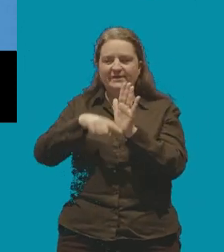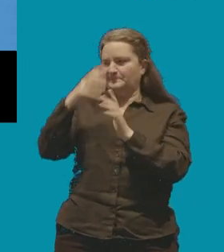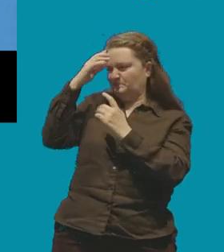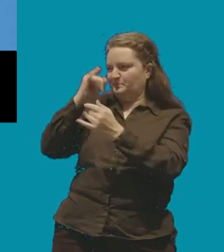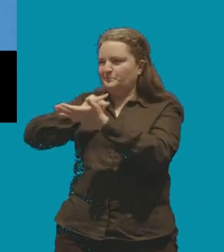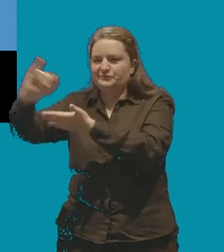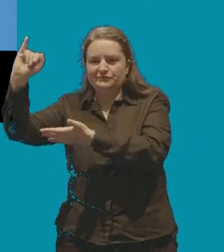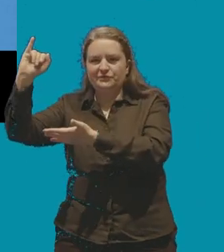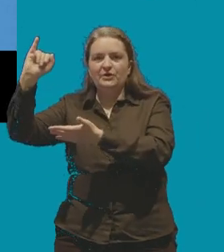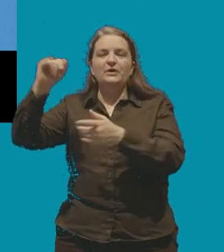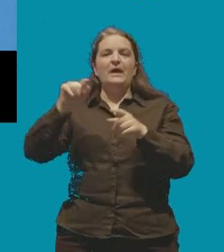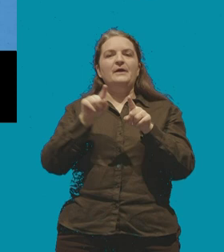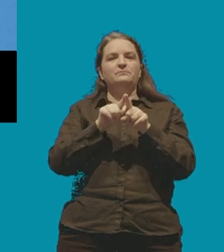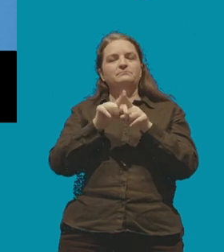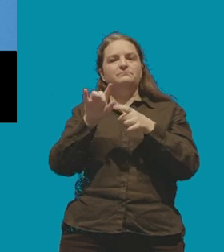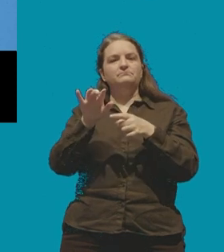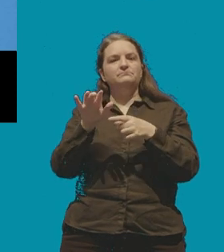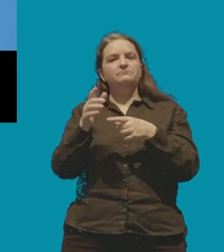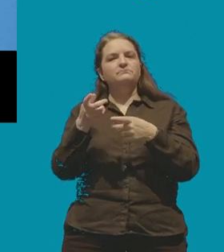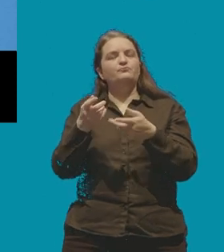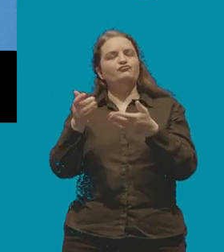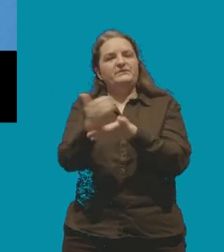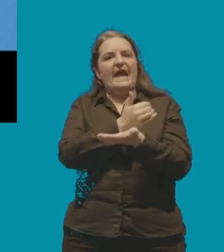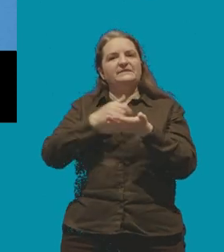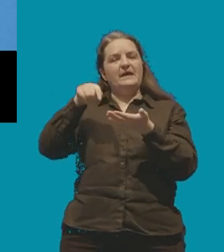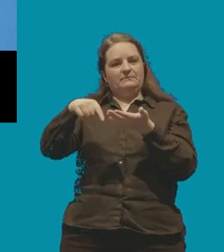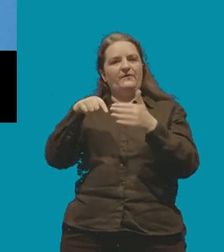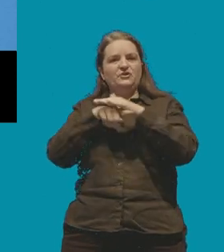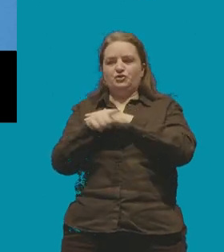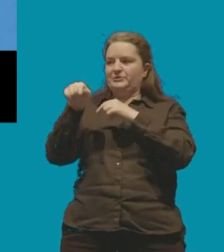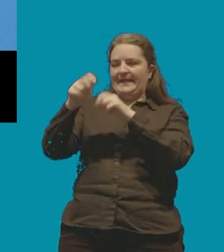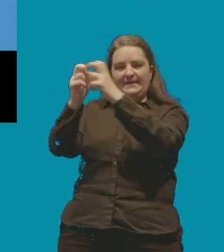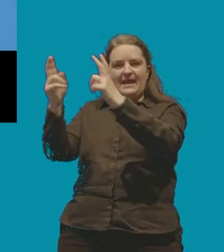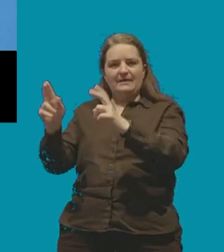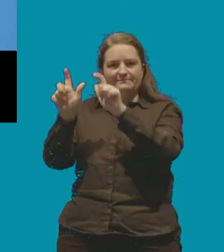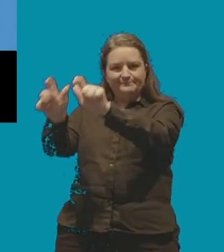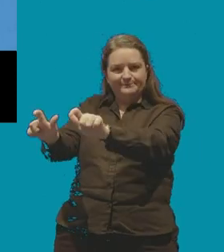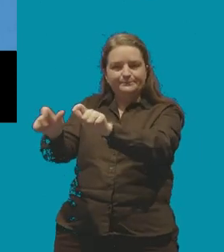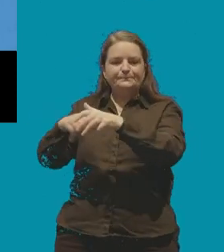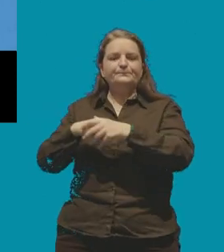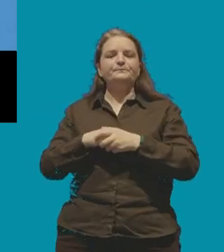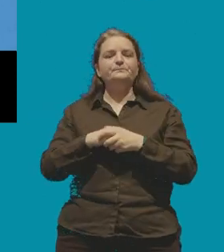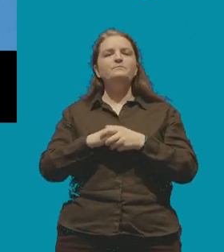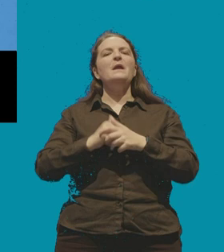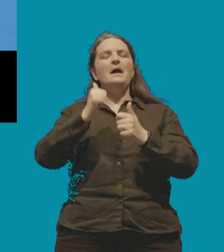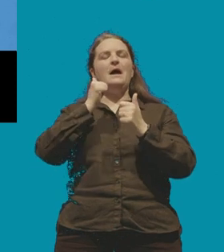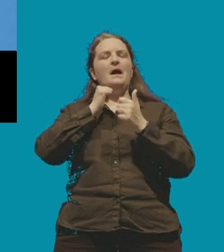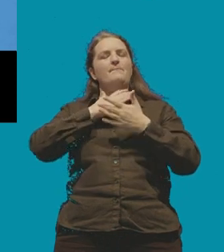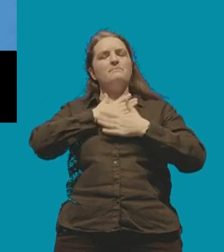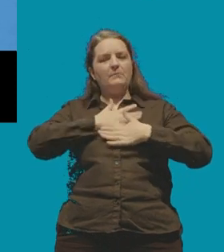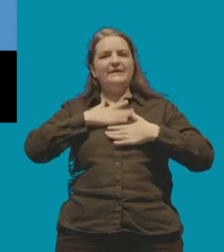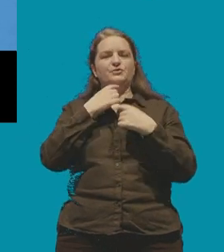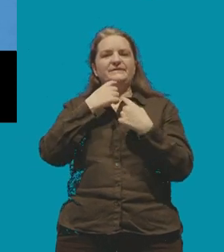manston holding facility and look most recently on the government's Rwanda policy and I'm pleased to say that there's representatives